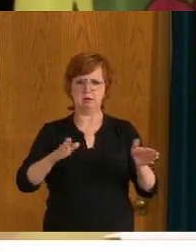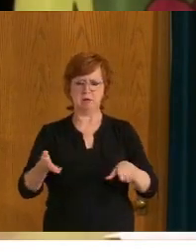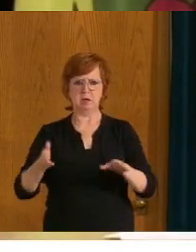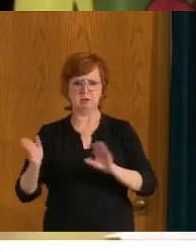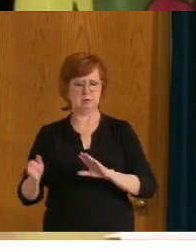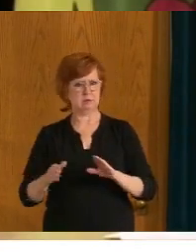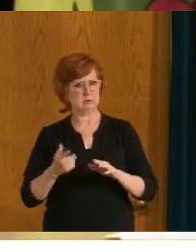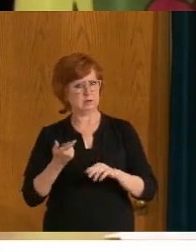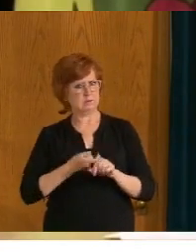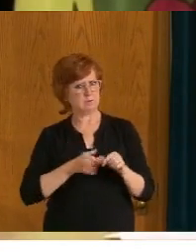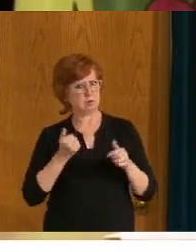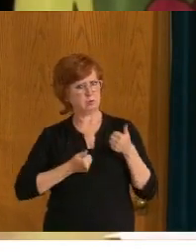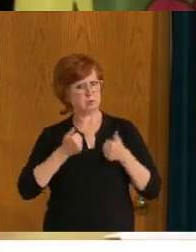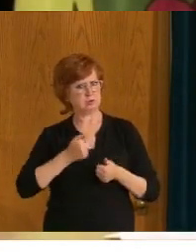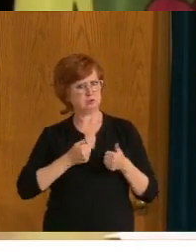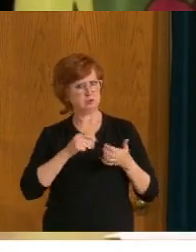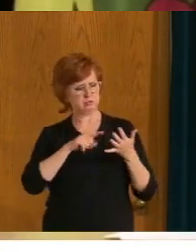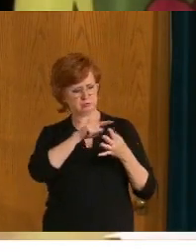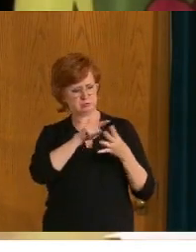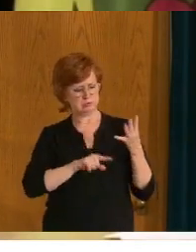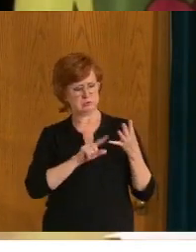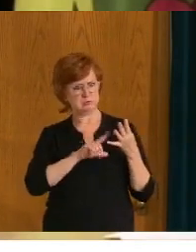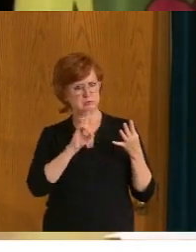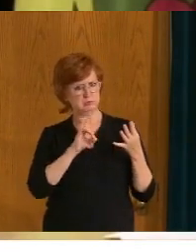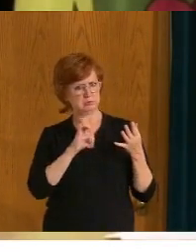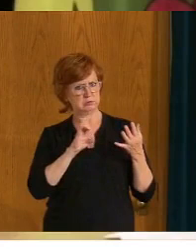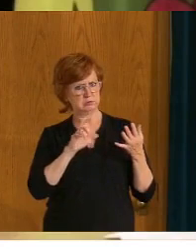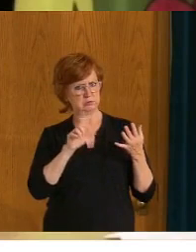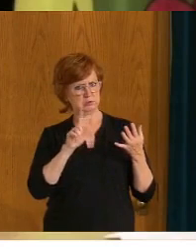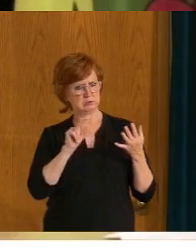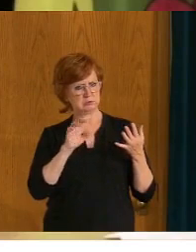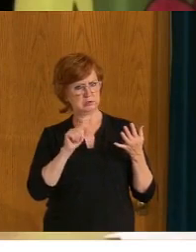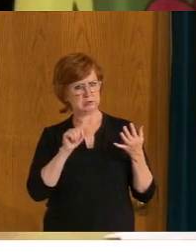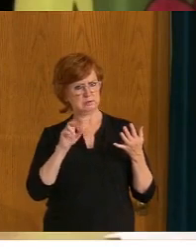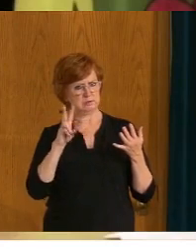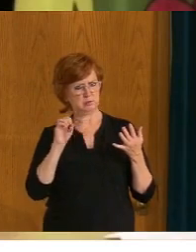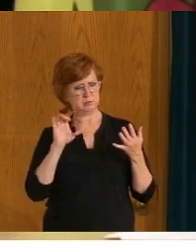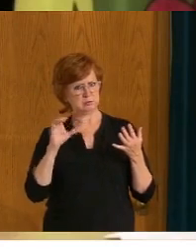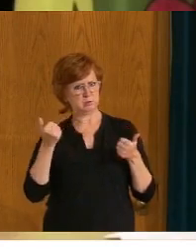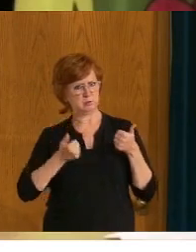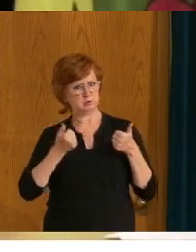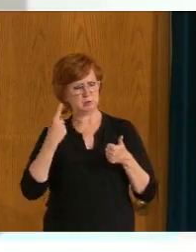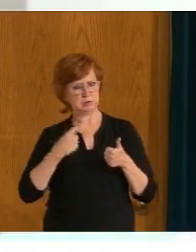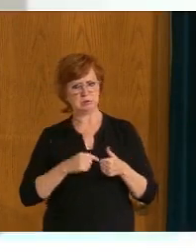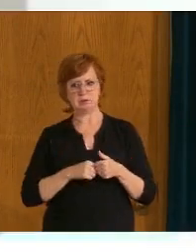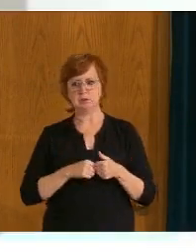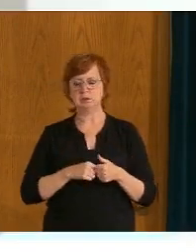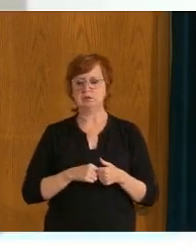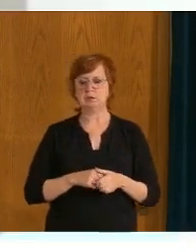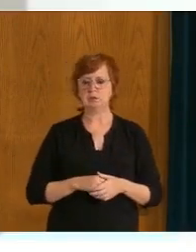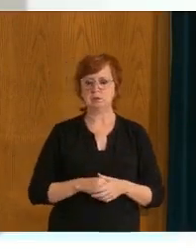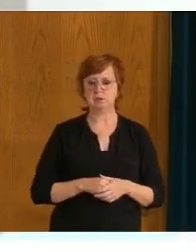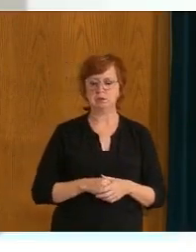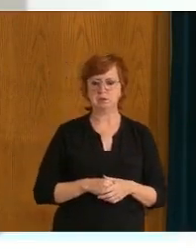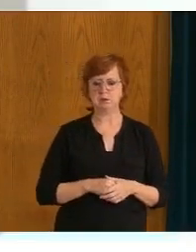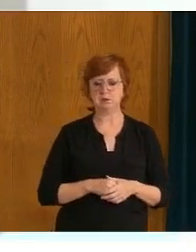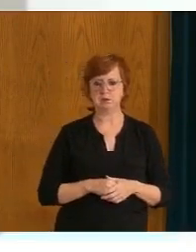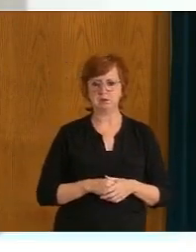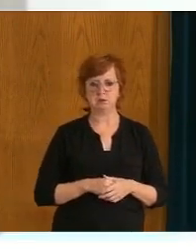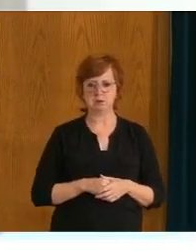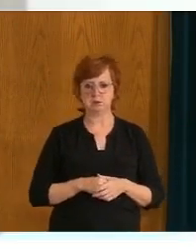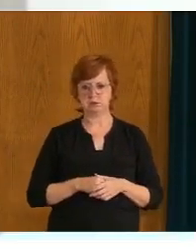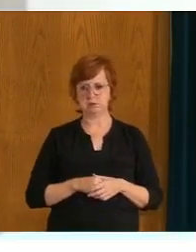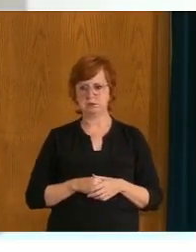from the Delta variant or any other variant? Dr. Shahab. I think some of that information we